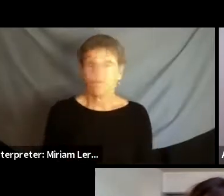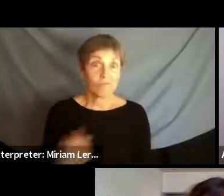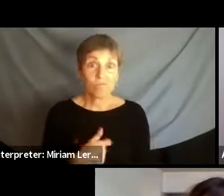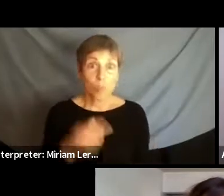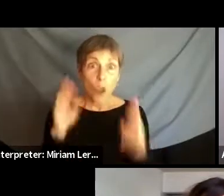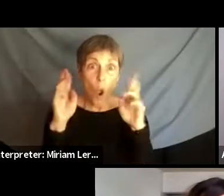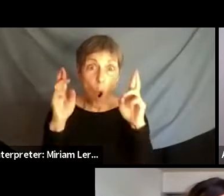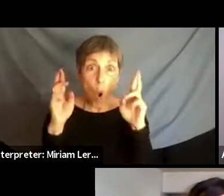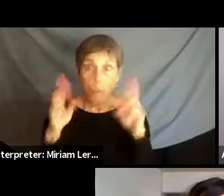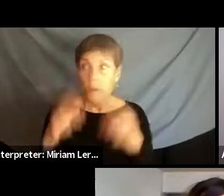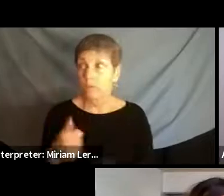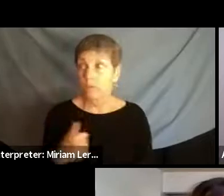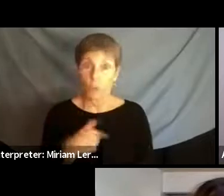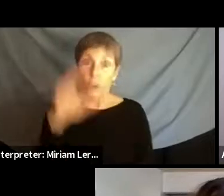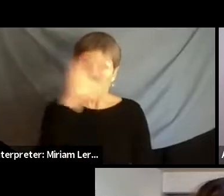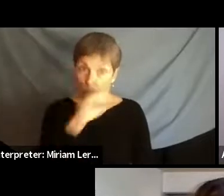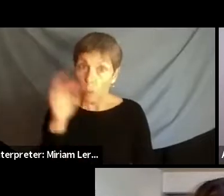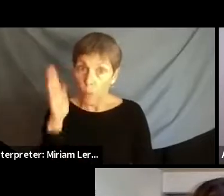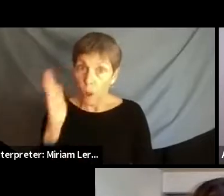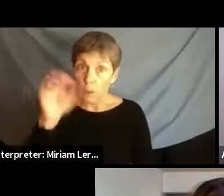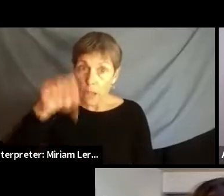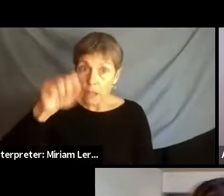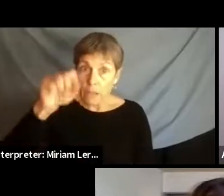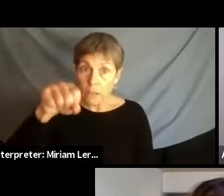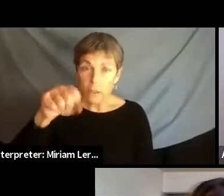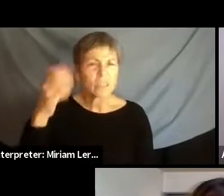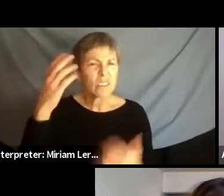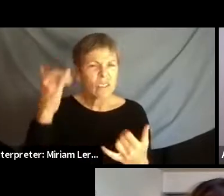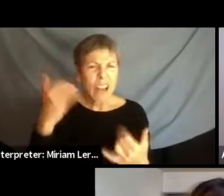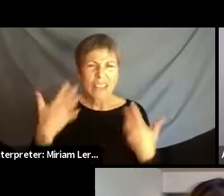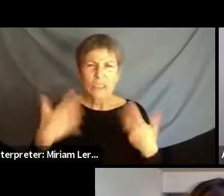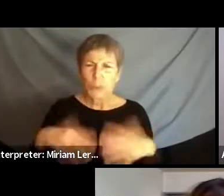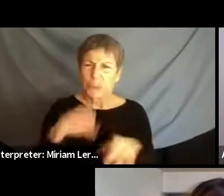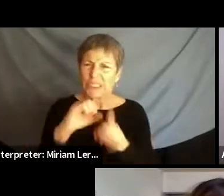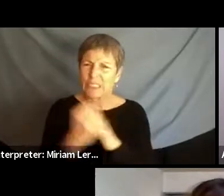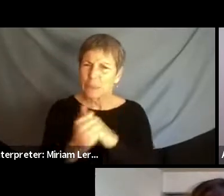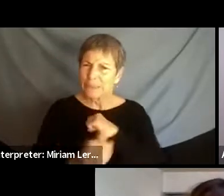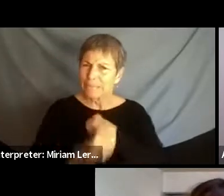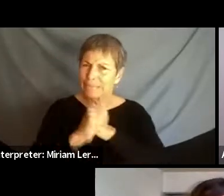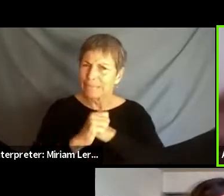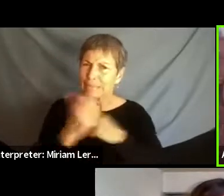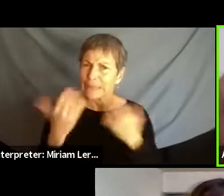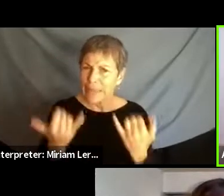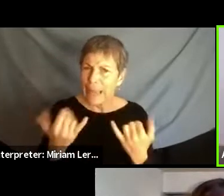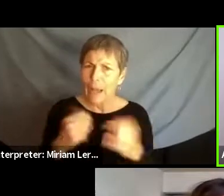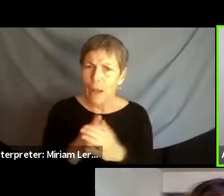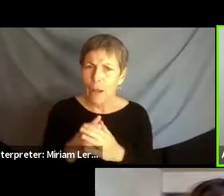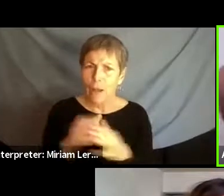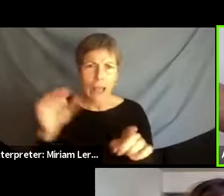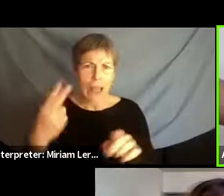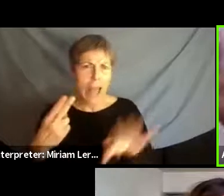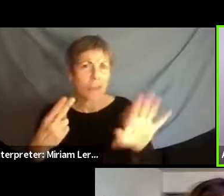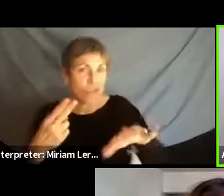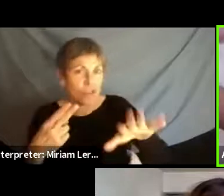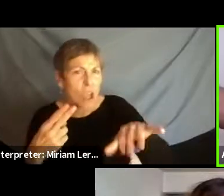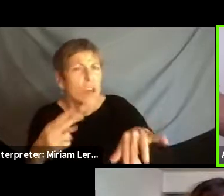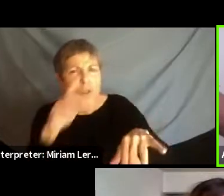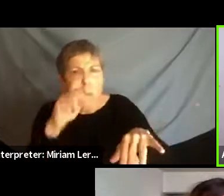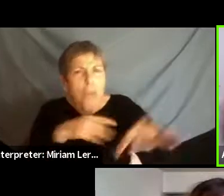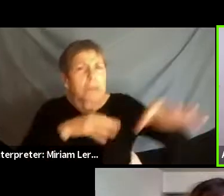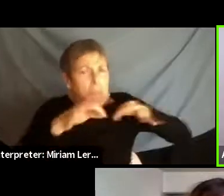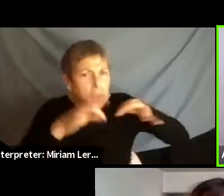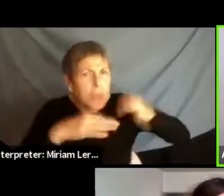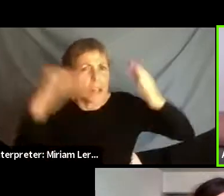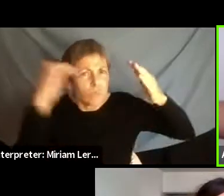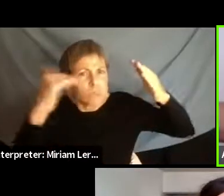think we're banking on that because the situation is so dangerous right now, right? And also, and lay it out concretely what